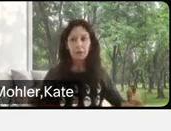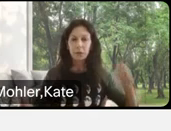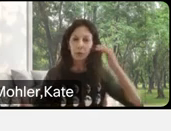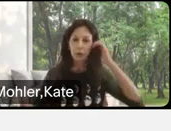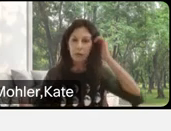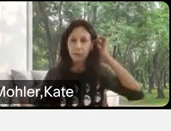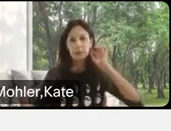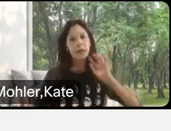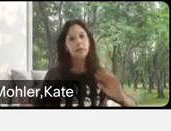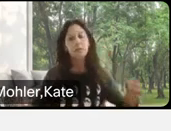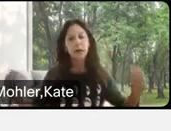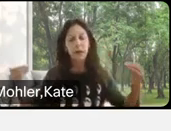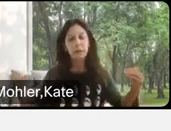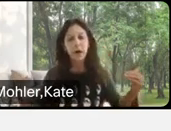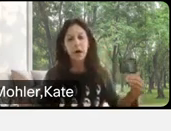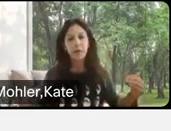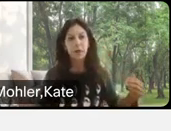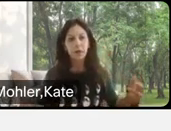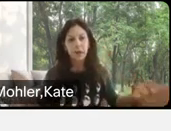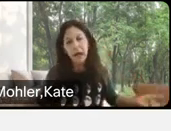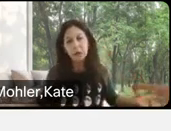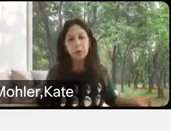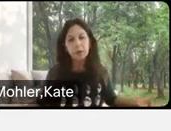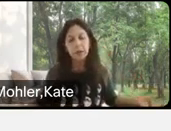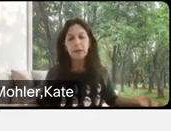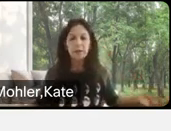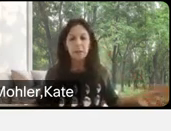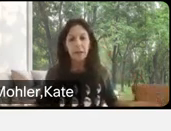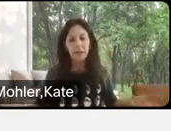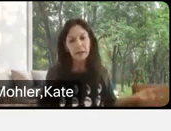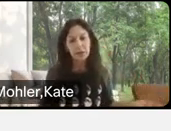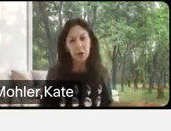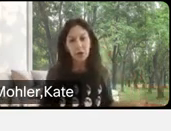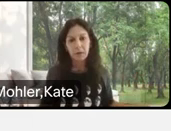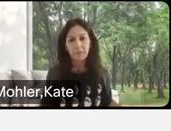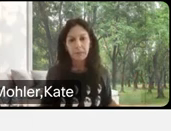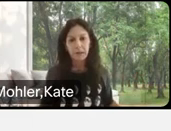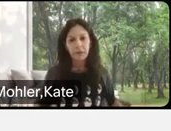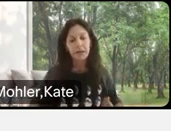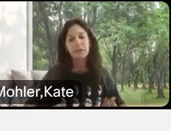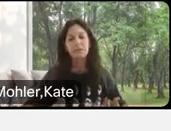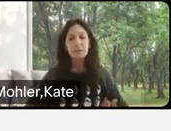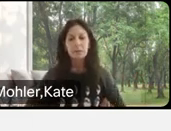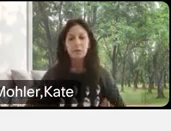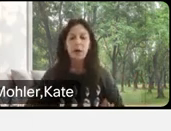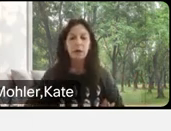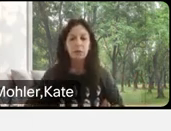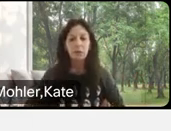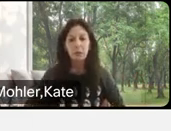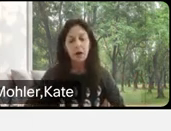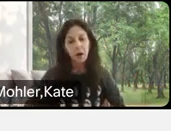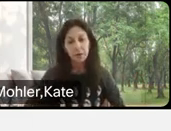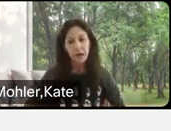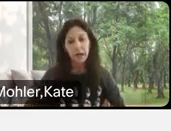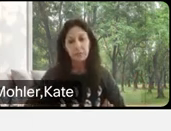people are using words that pertain to my mental health casually to make a joke. You know, that doesn't sit well